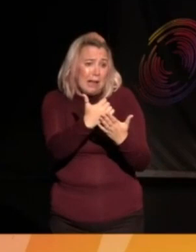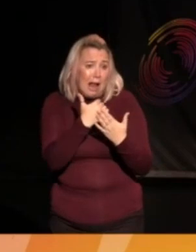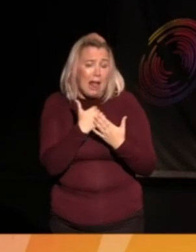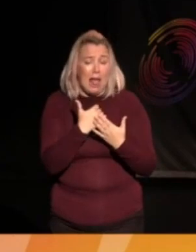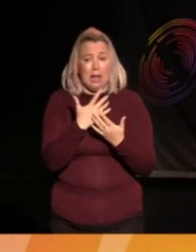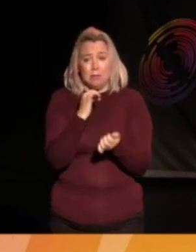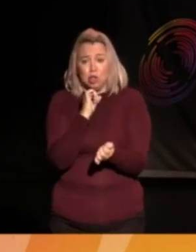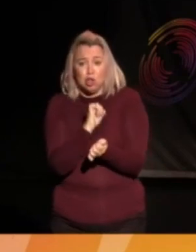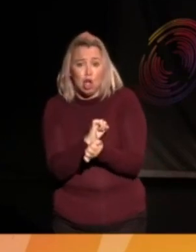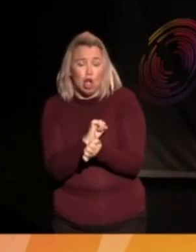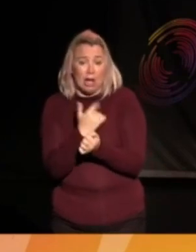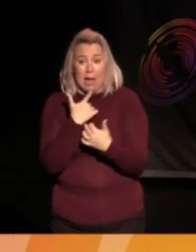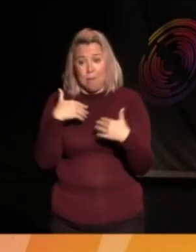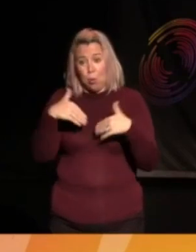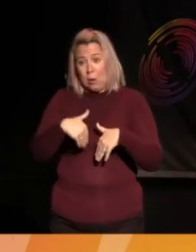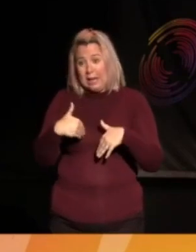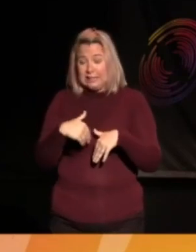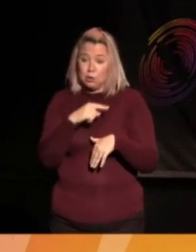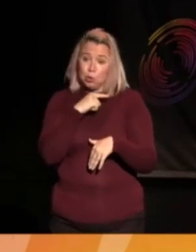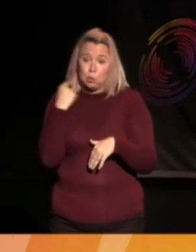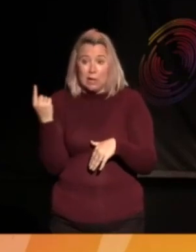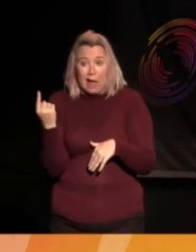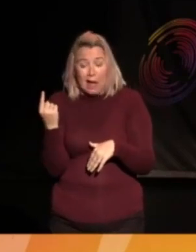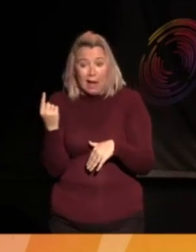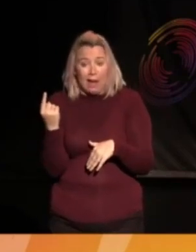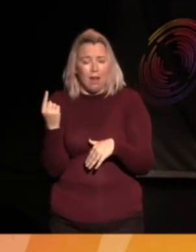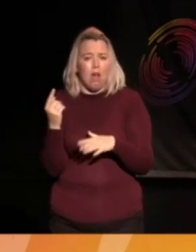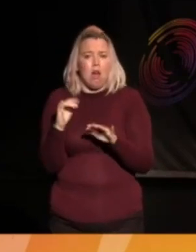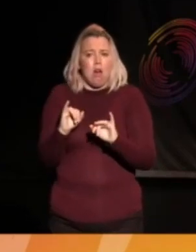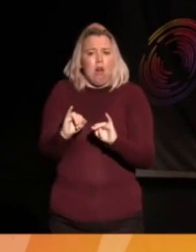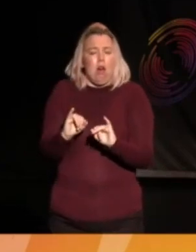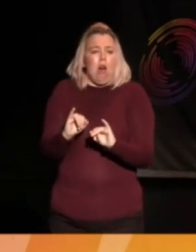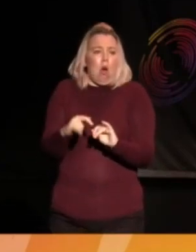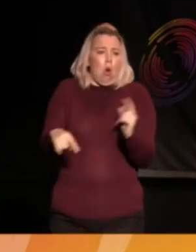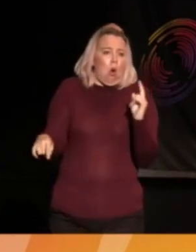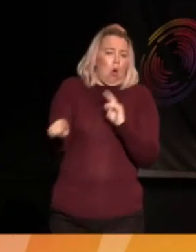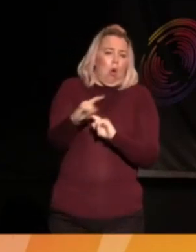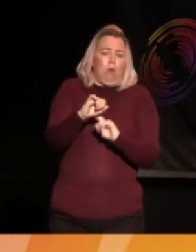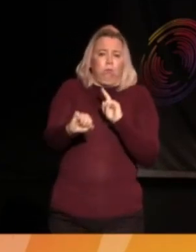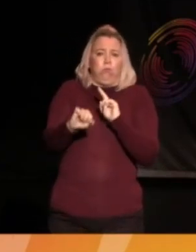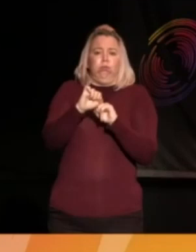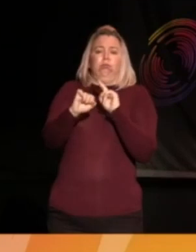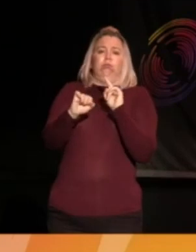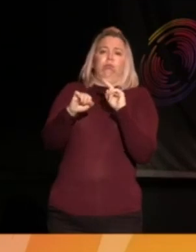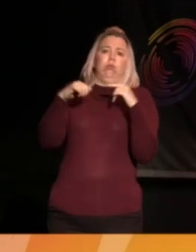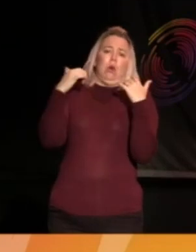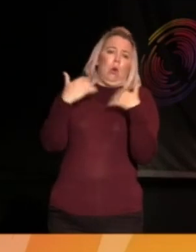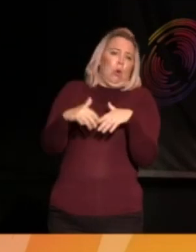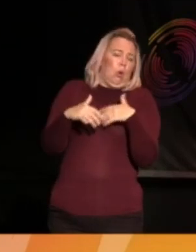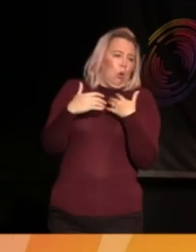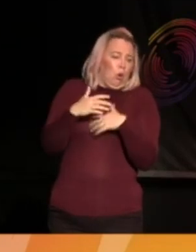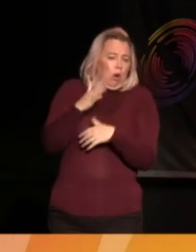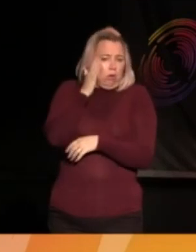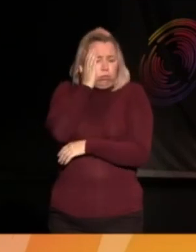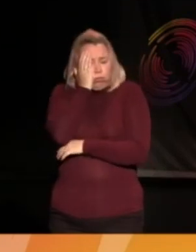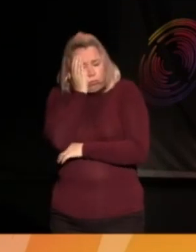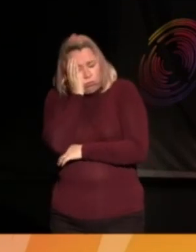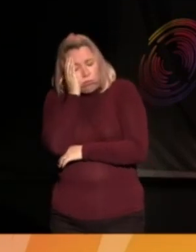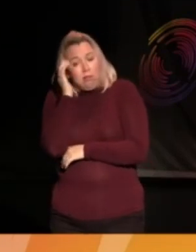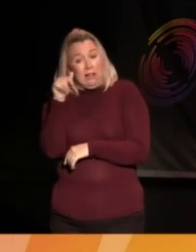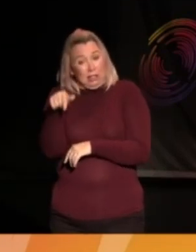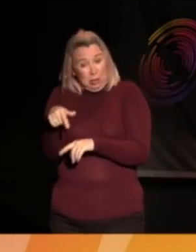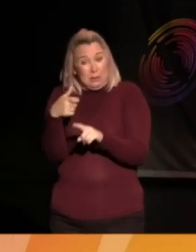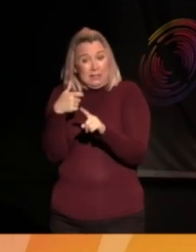and I'm sitting here waiting to die. And then, you know, and there was nothing else to say. I mean, that was what she said to us, live from Kabul. And,